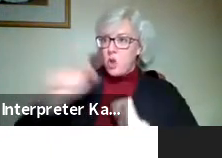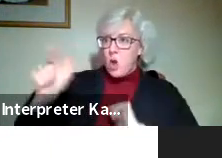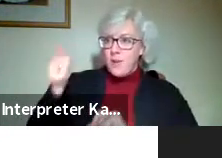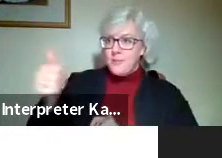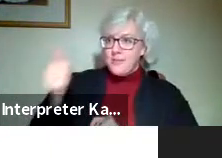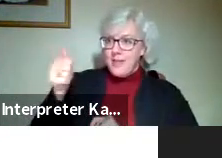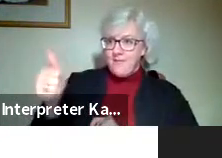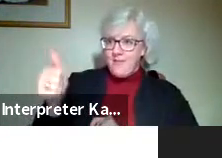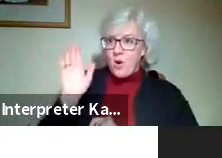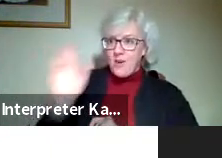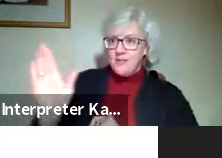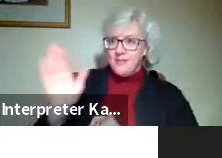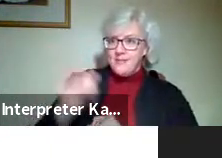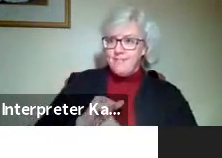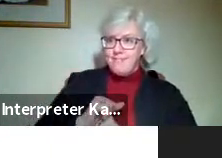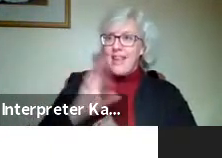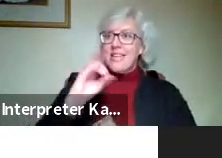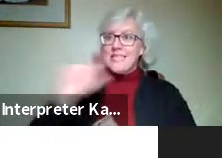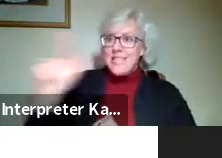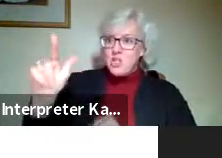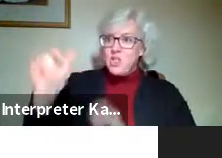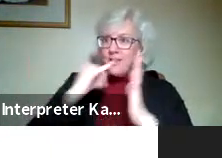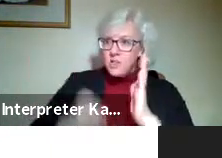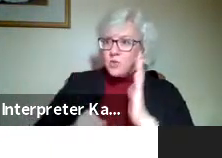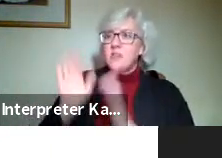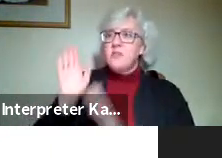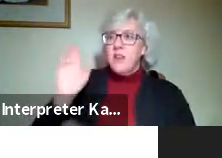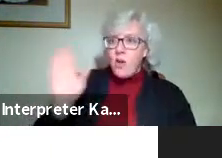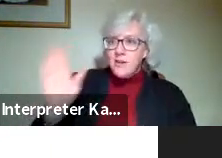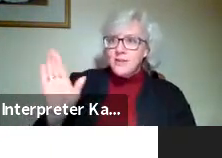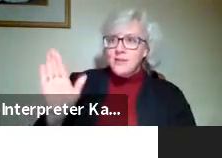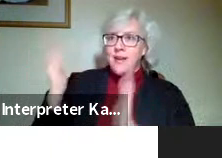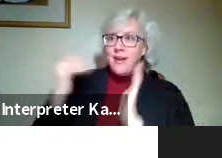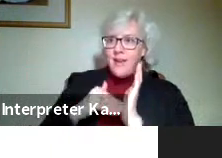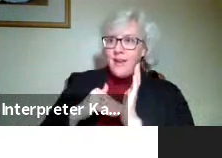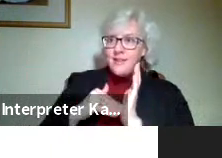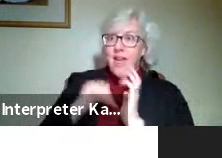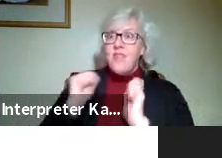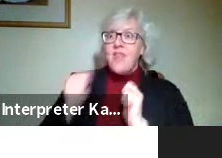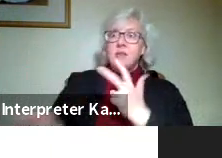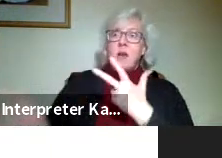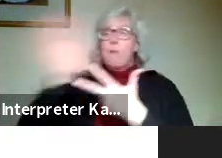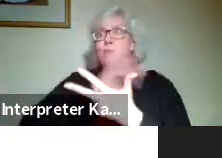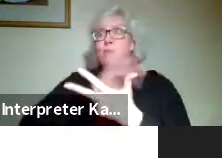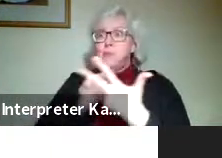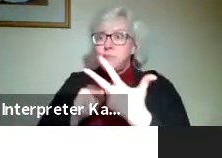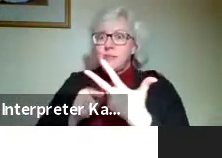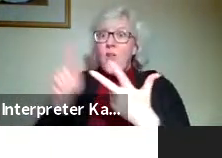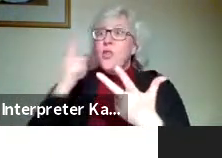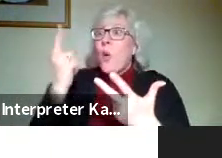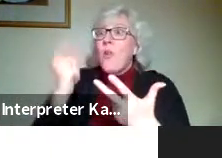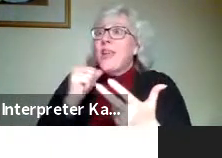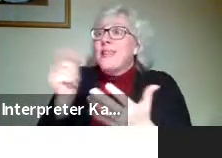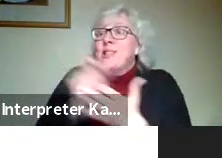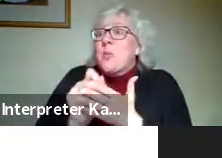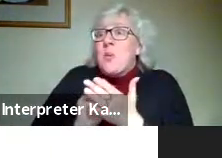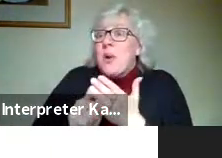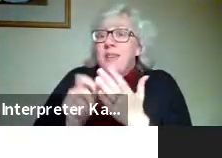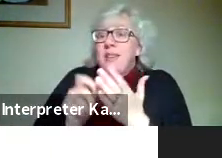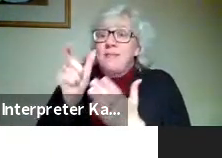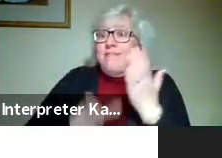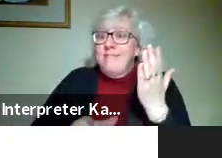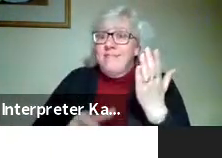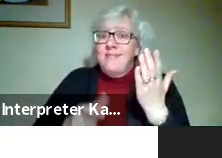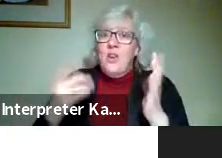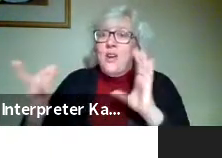and all the digital illustration. So that's the trifecta. The only thing he didn't do is write the copy. I guess he'd have to